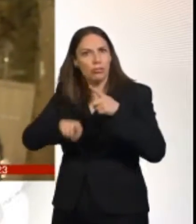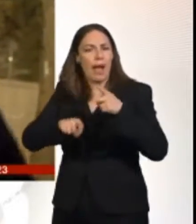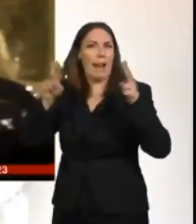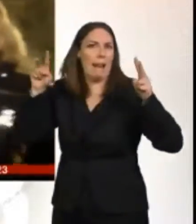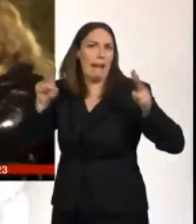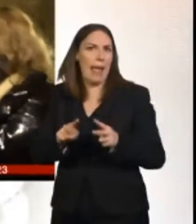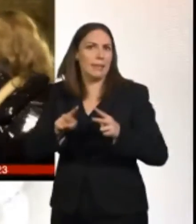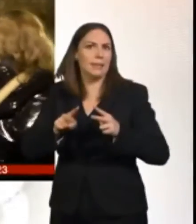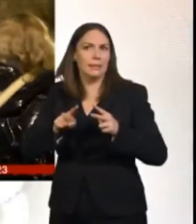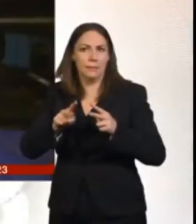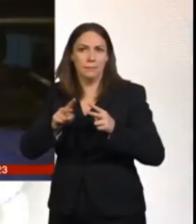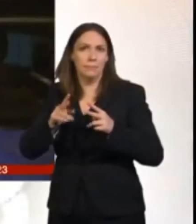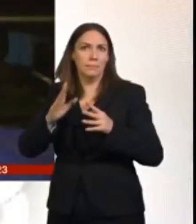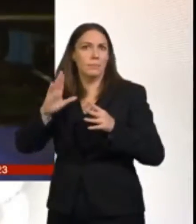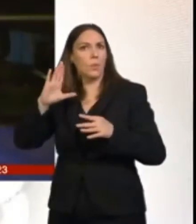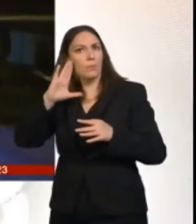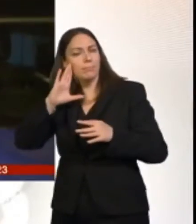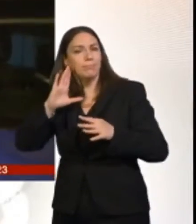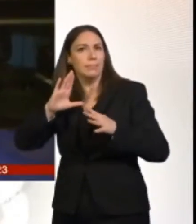She's not. No she is.